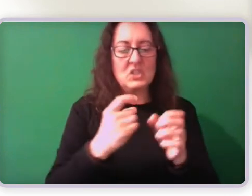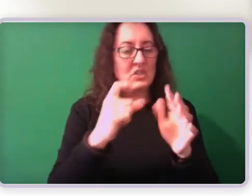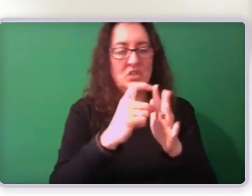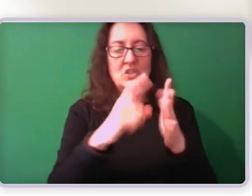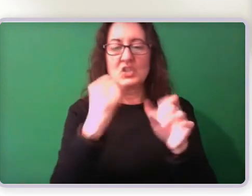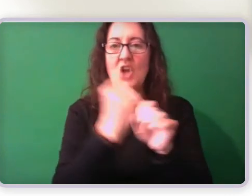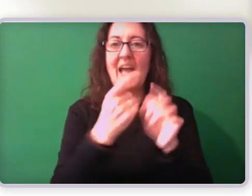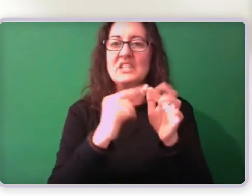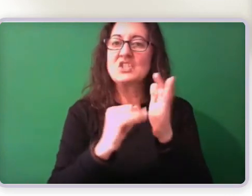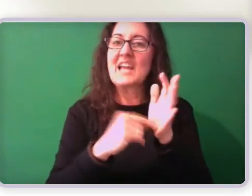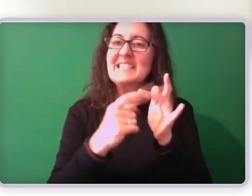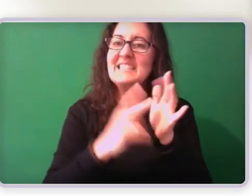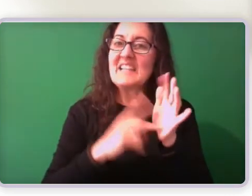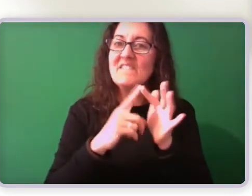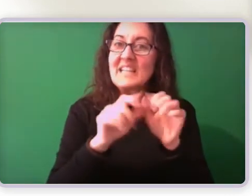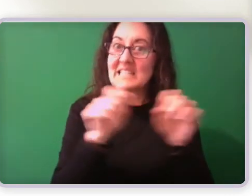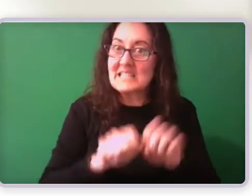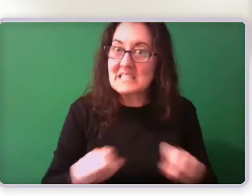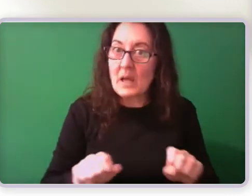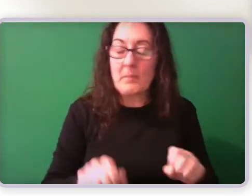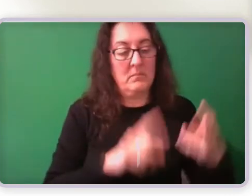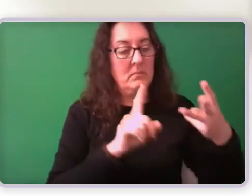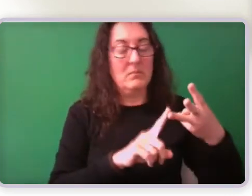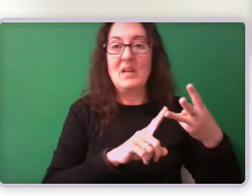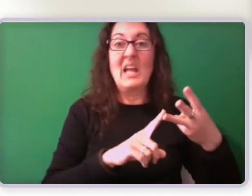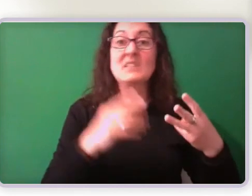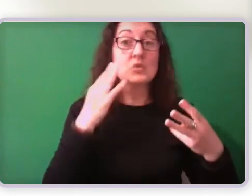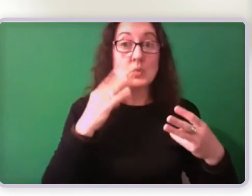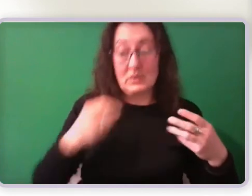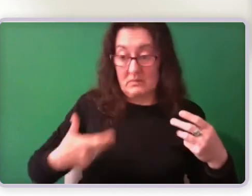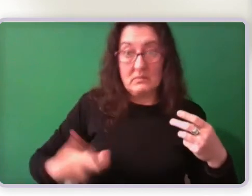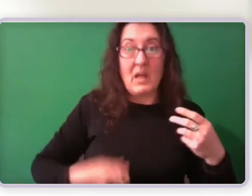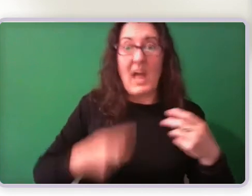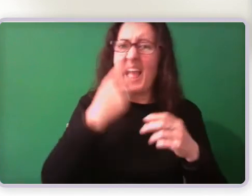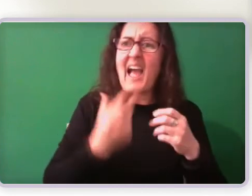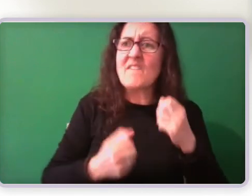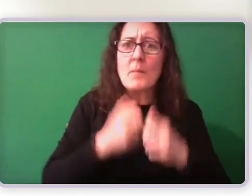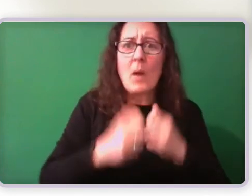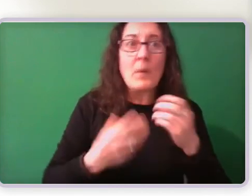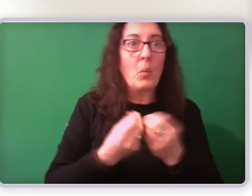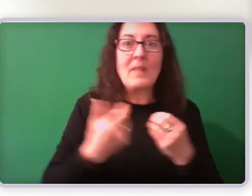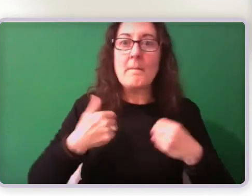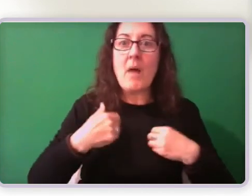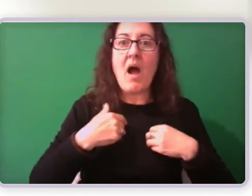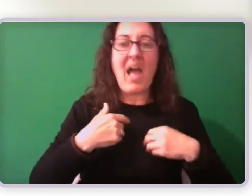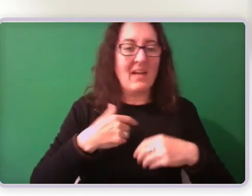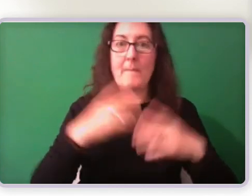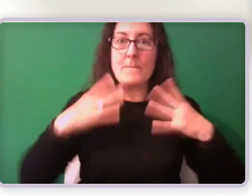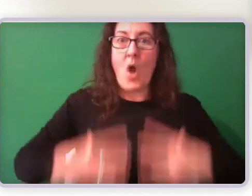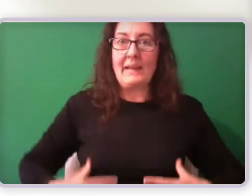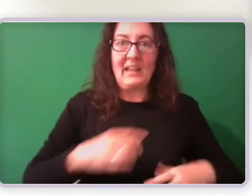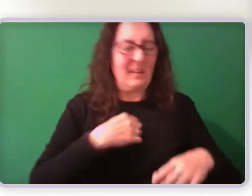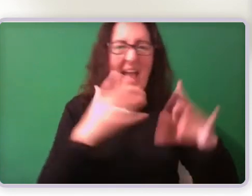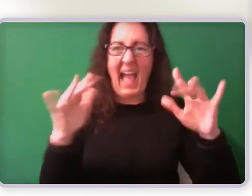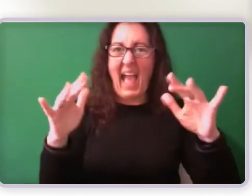that kind of thing. On the other side of things, where you have multiple conditions causing a combined impairment, they should be